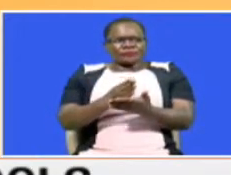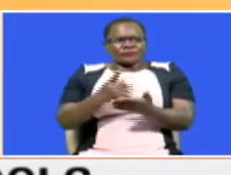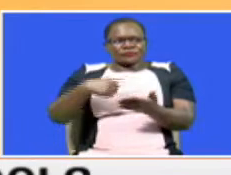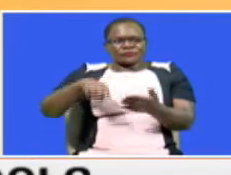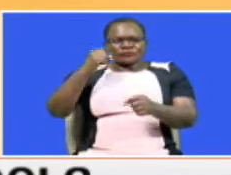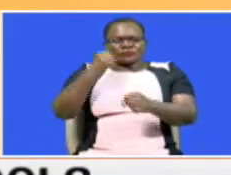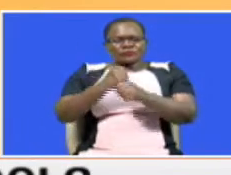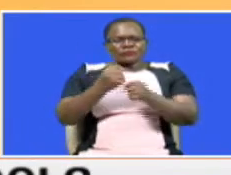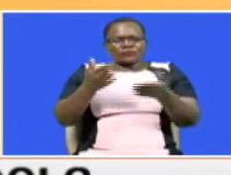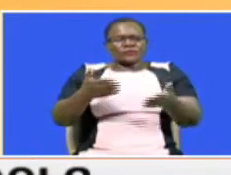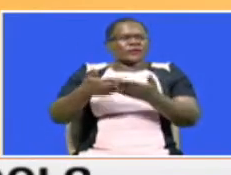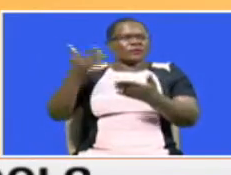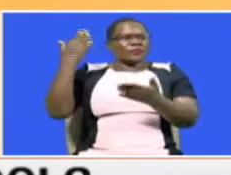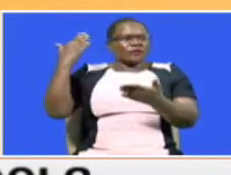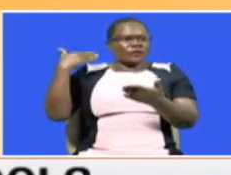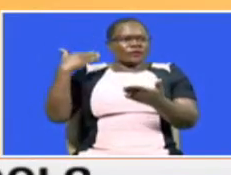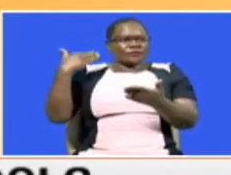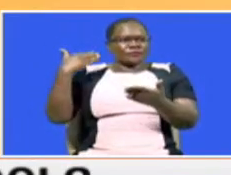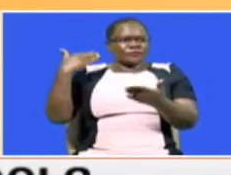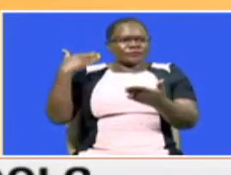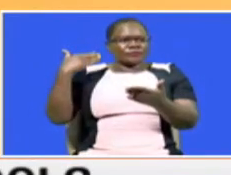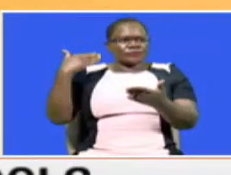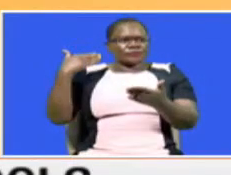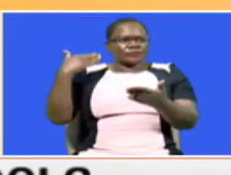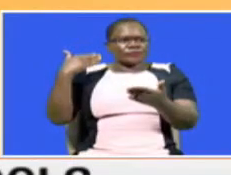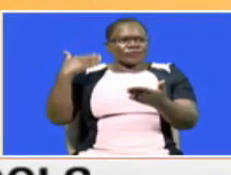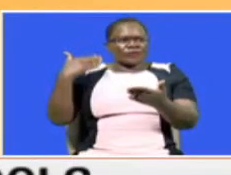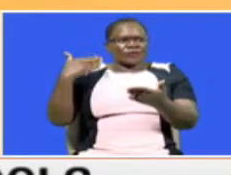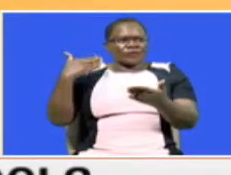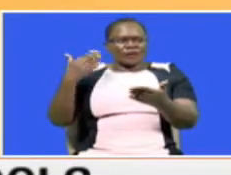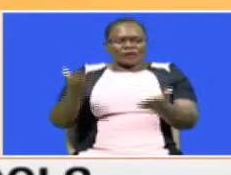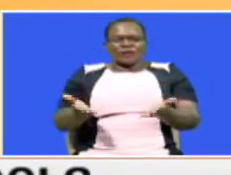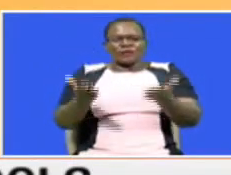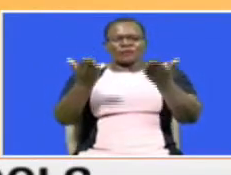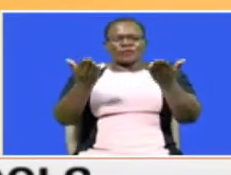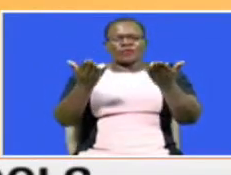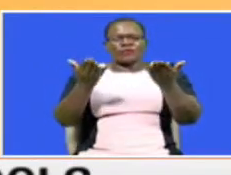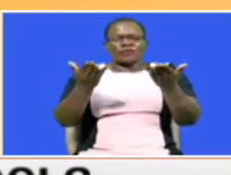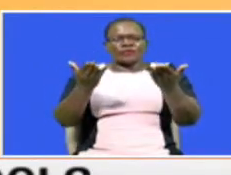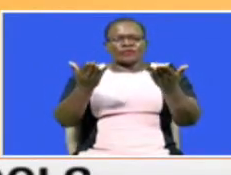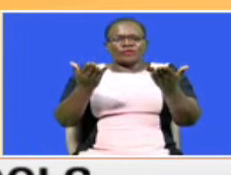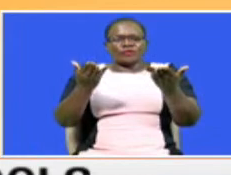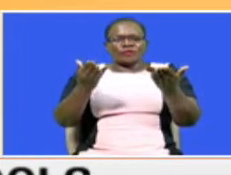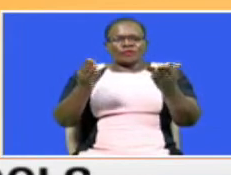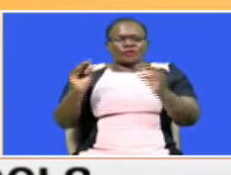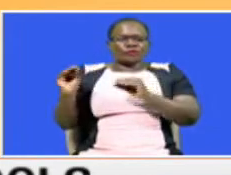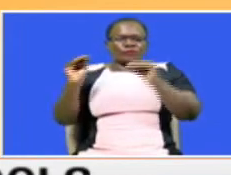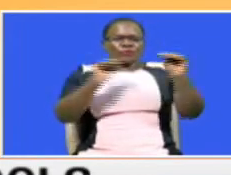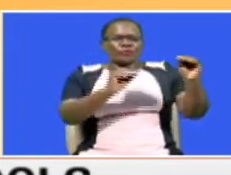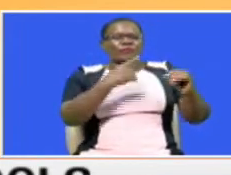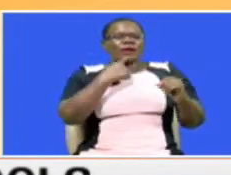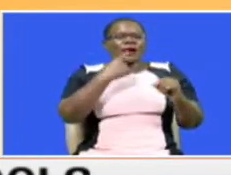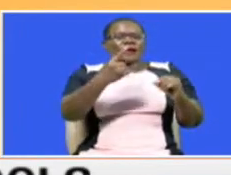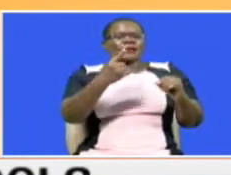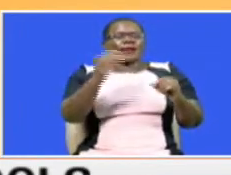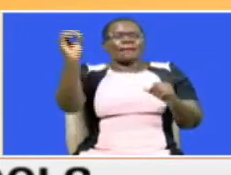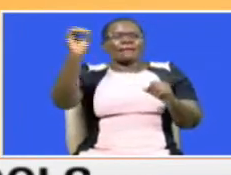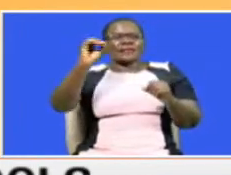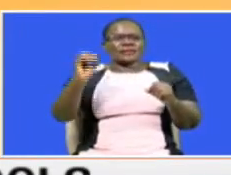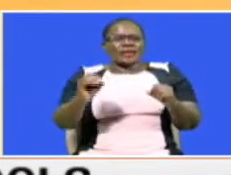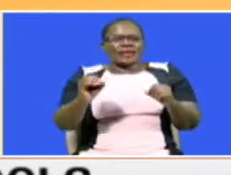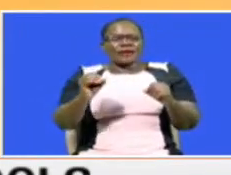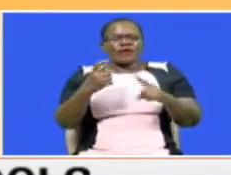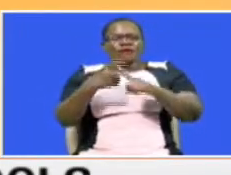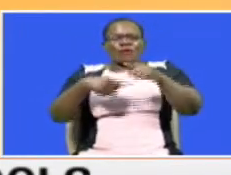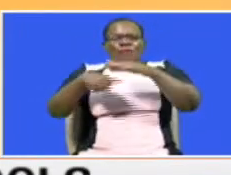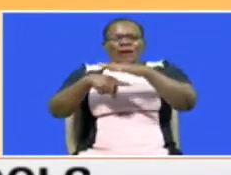have been doing this in the Asha areas, it has actually improved the transition, the 100% transition which we are supposed to